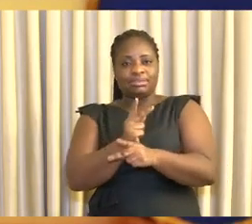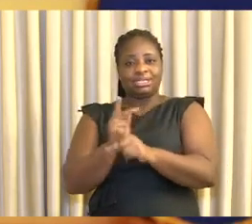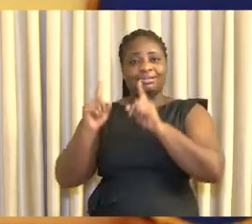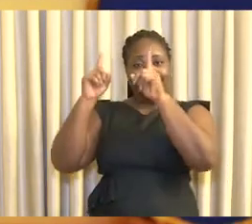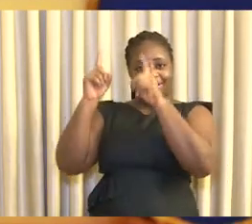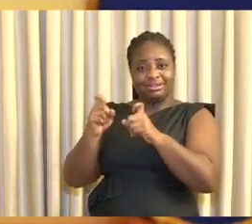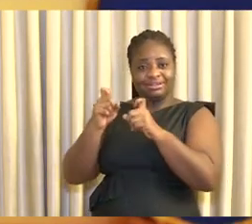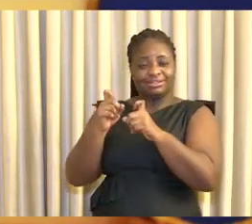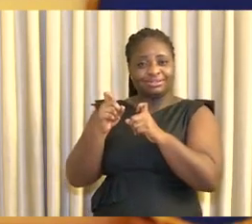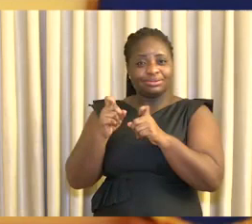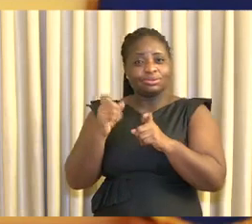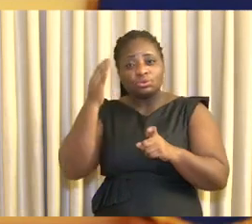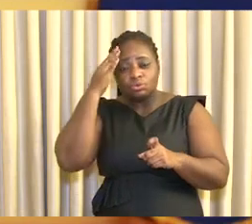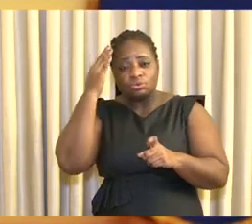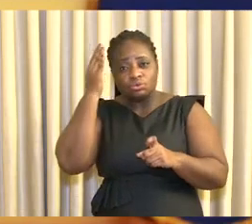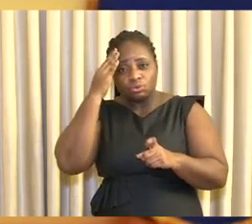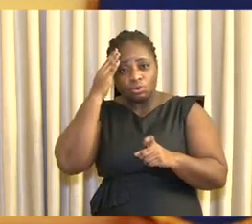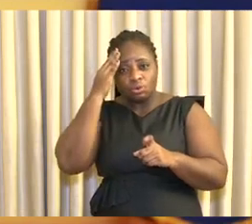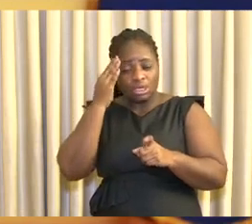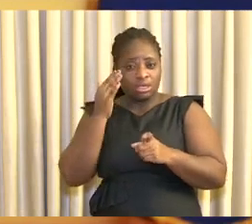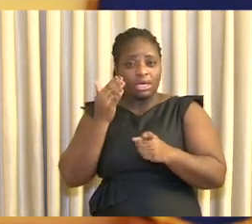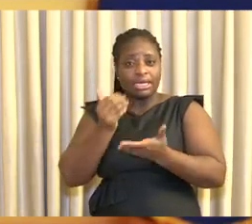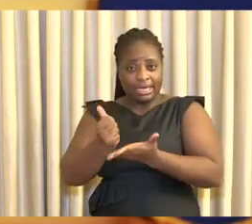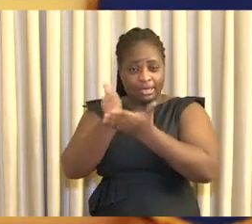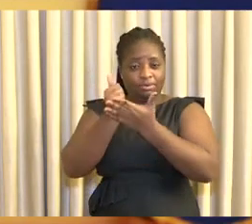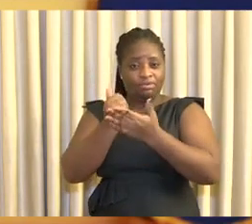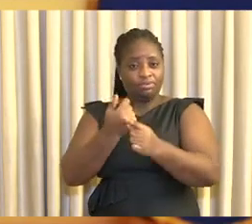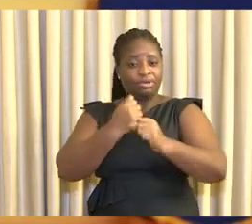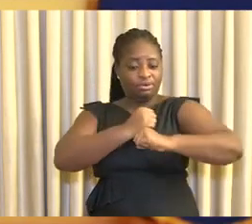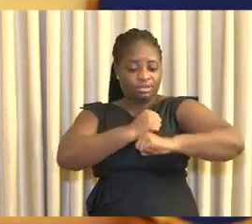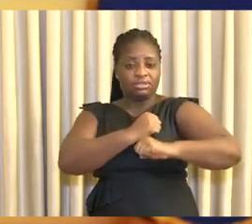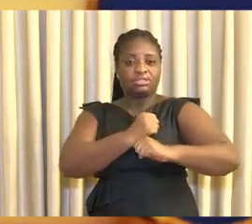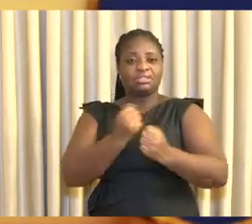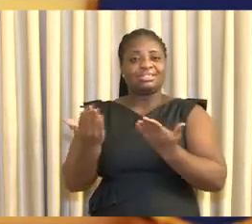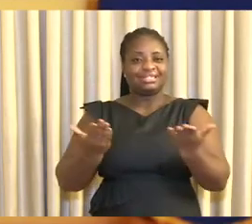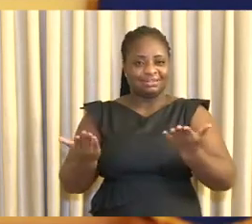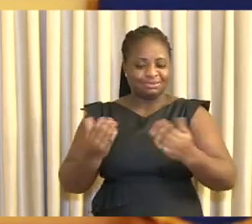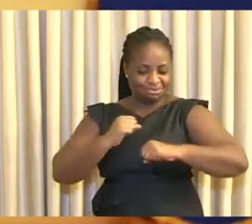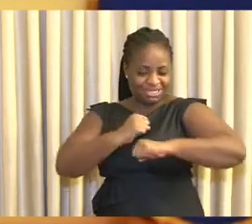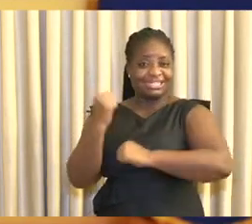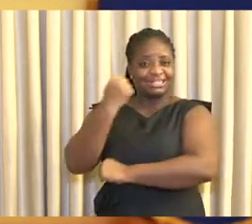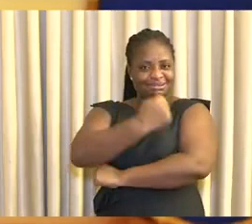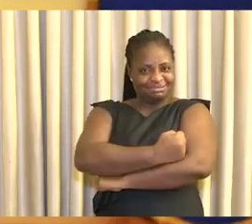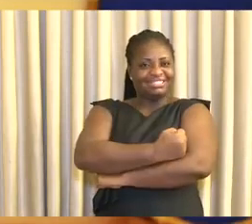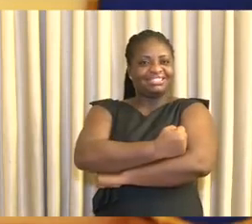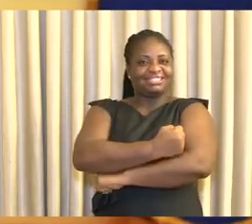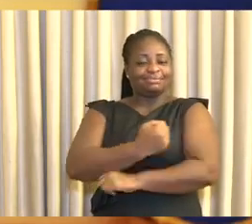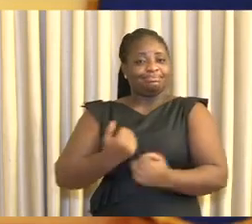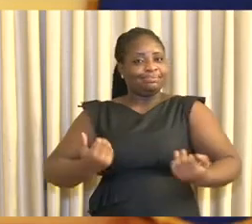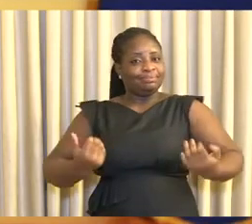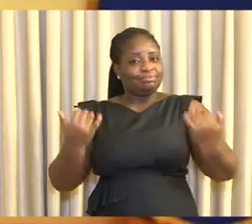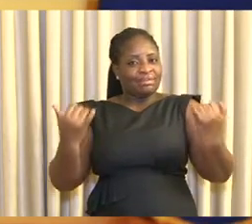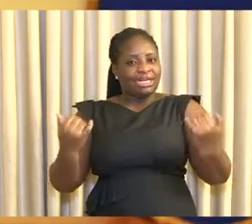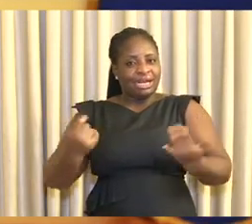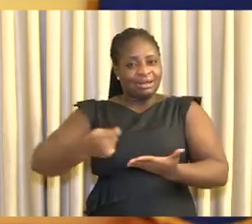to the determination of our security services to protect our borders. I have thus signed